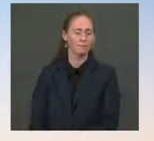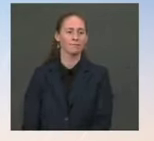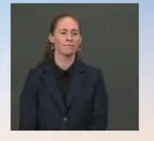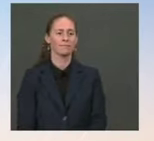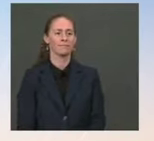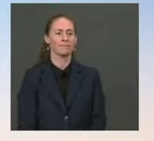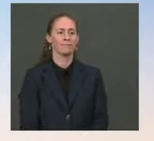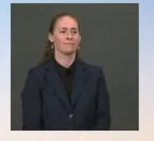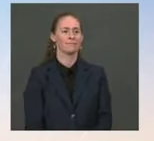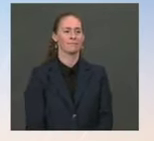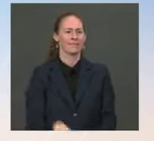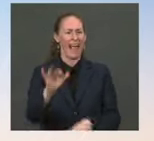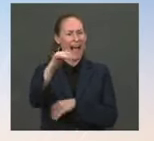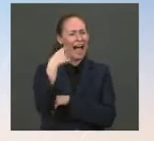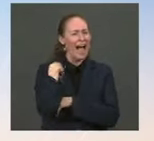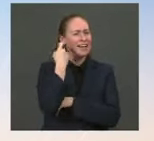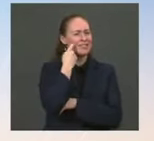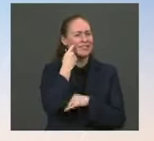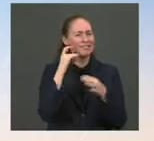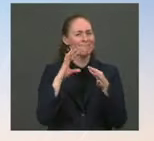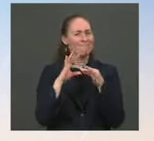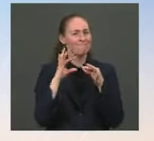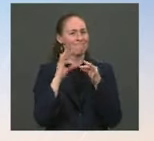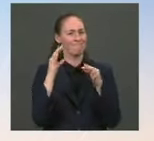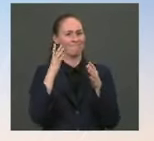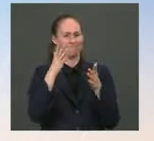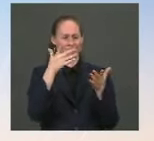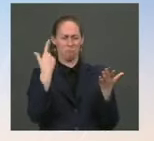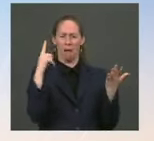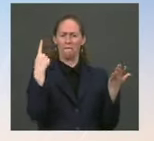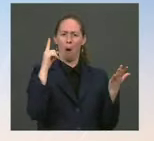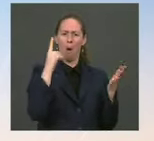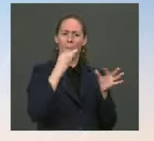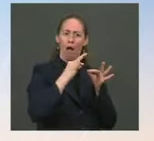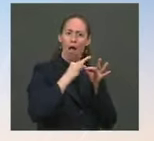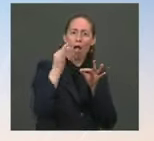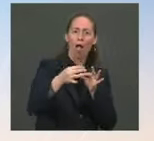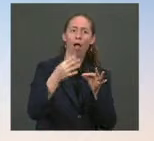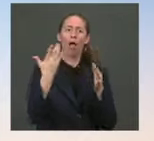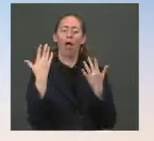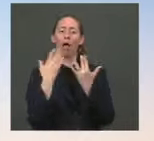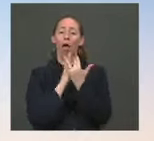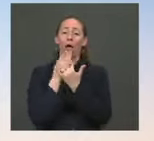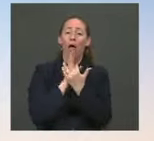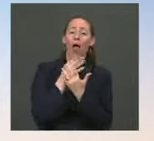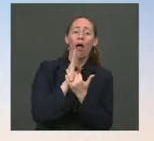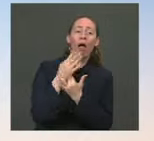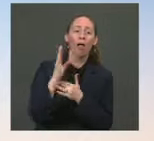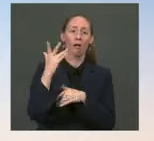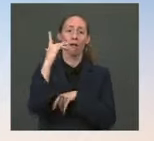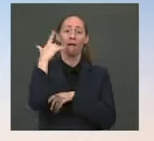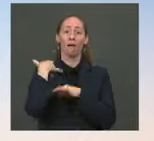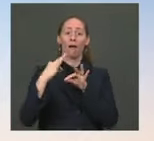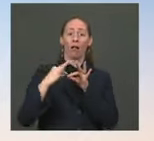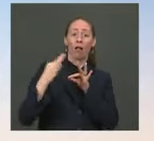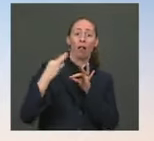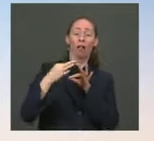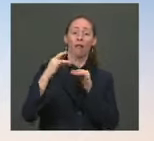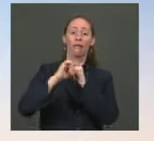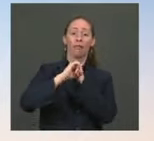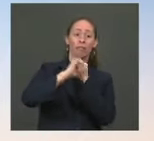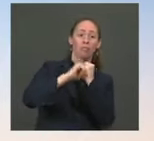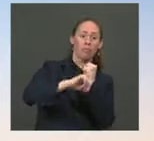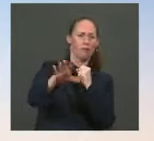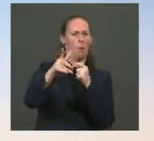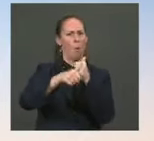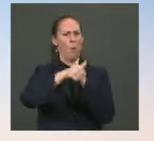we don't need to kick the can. We don't need to go through a cumbersome process that every day brings additional risks. And you heard many of the business leaders convey that. Even as we